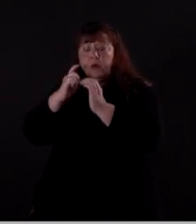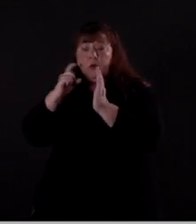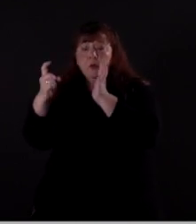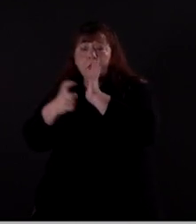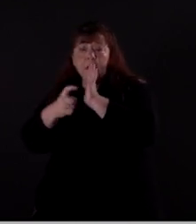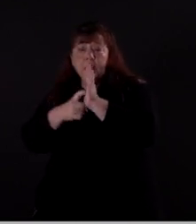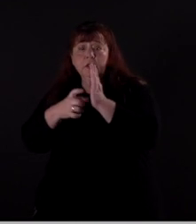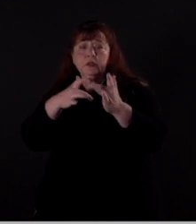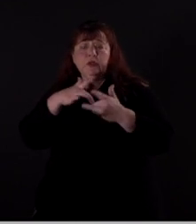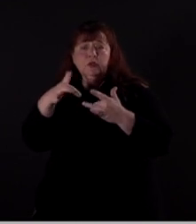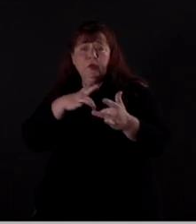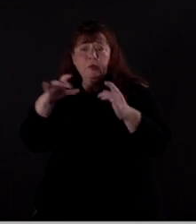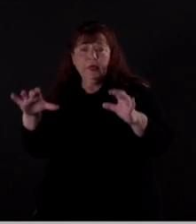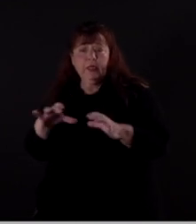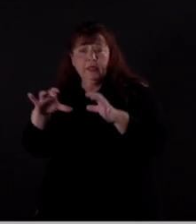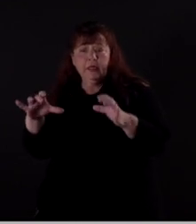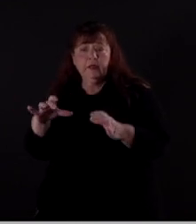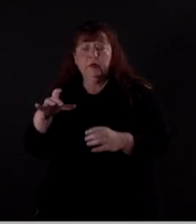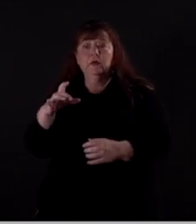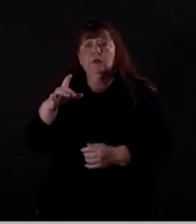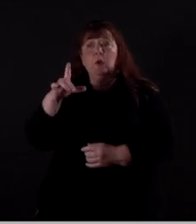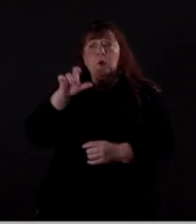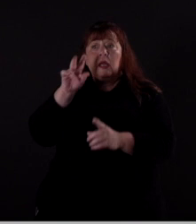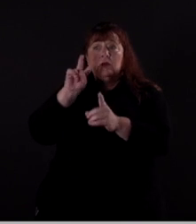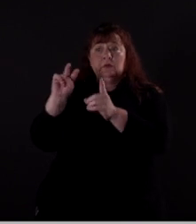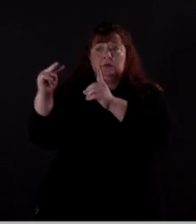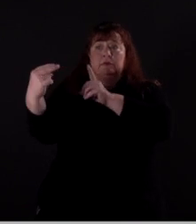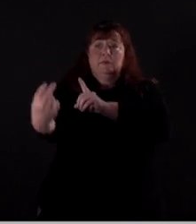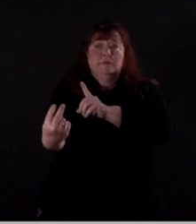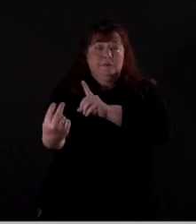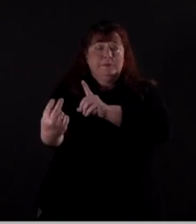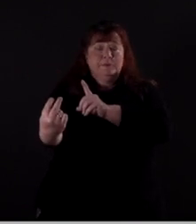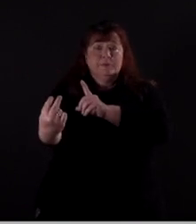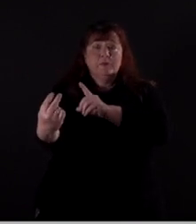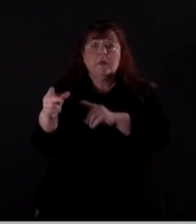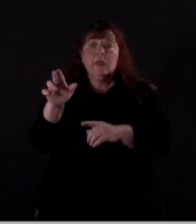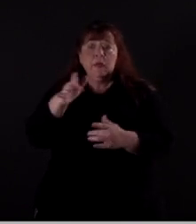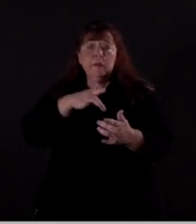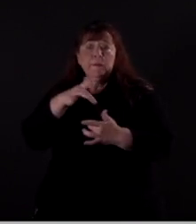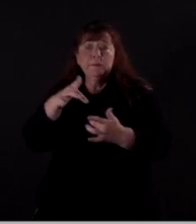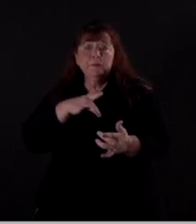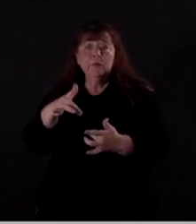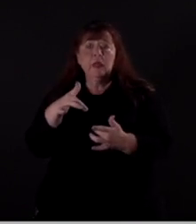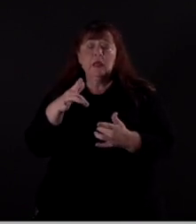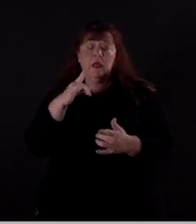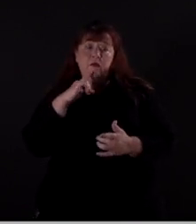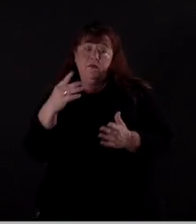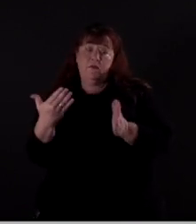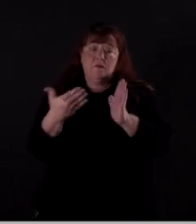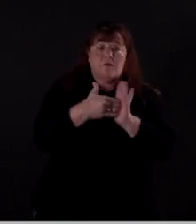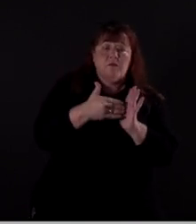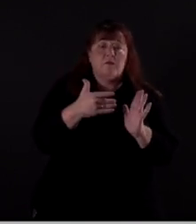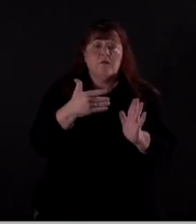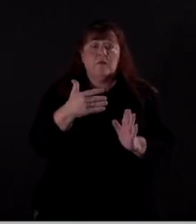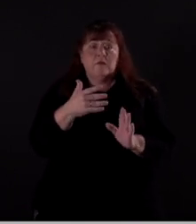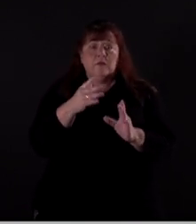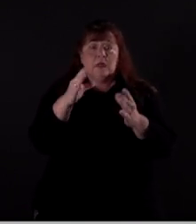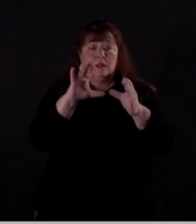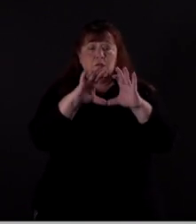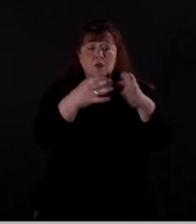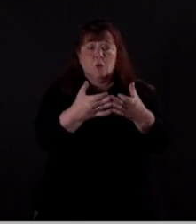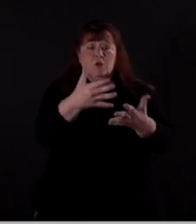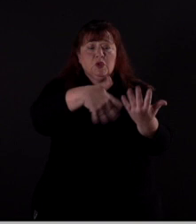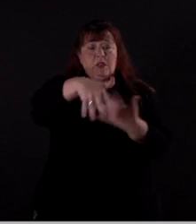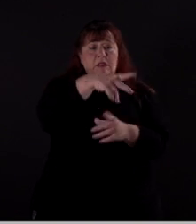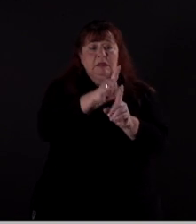concerning behavior. We have to put ourselves in the shoes of today's young people. Their concern is being retaliated against, socially excluded